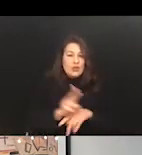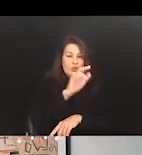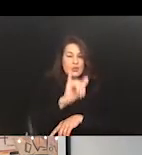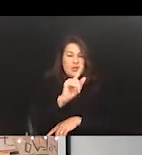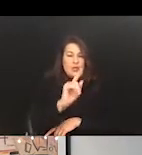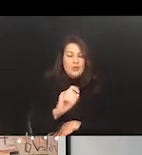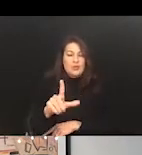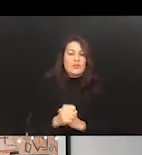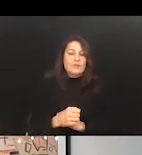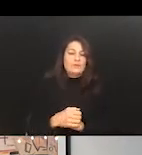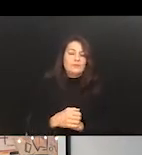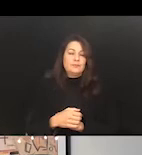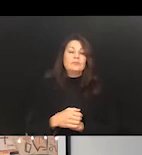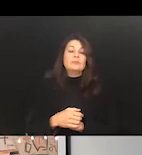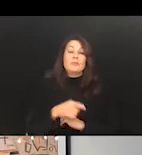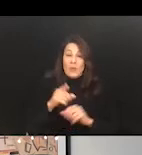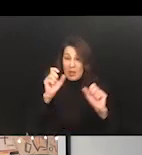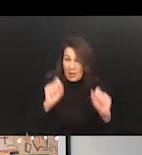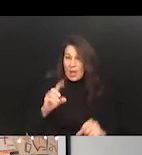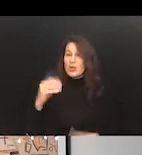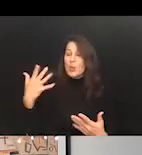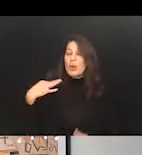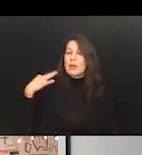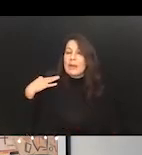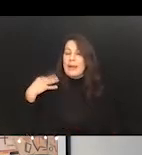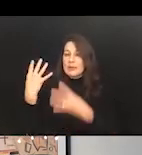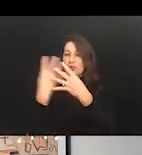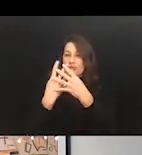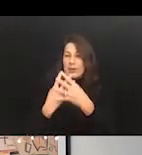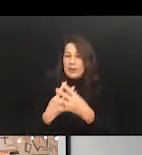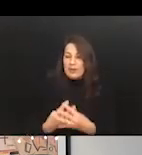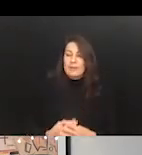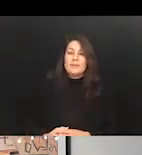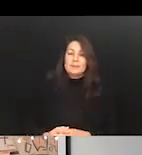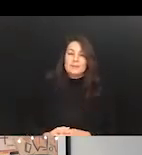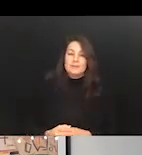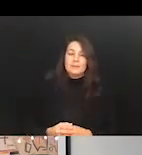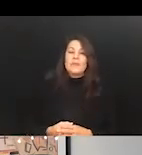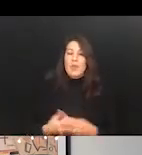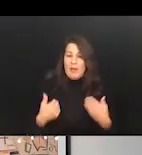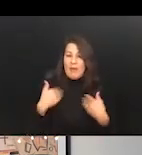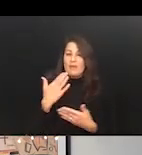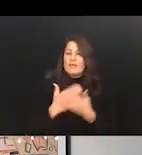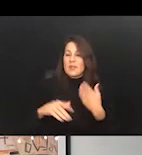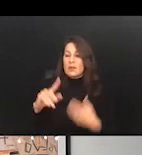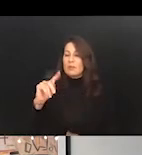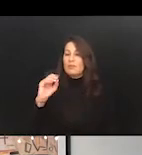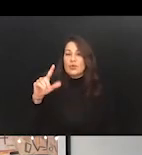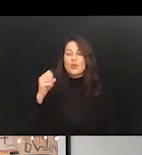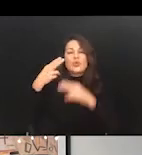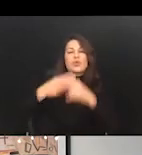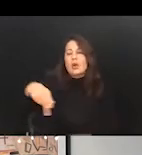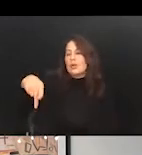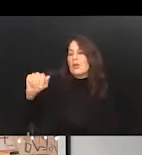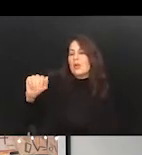They also do candidate screening. So they've actually pulled in a few different tools in that area, something called Paradox that does natural,